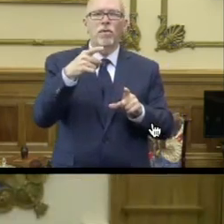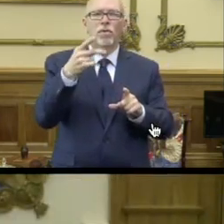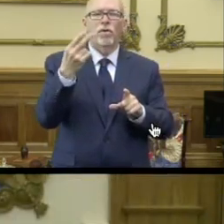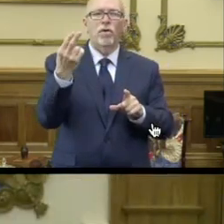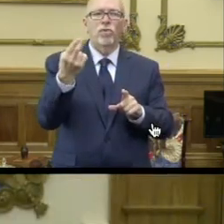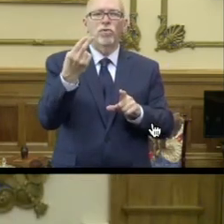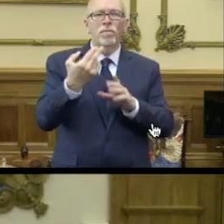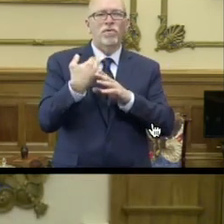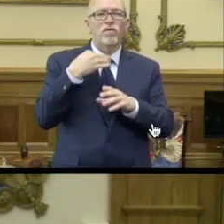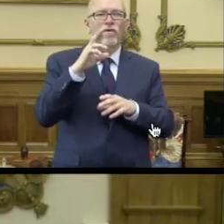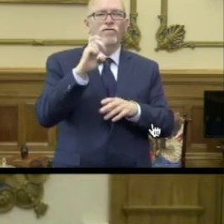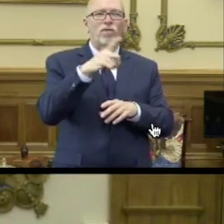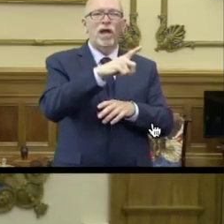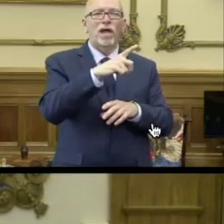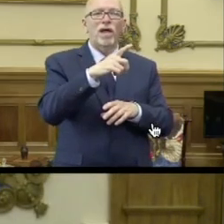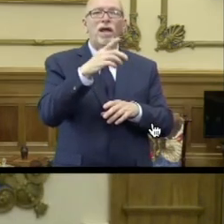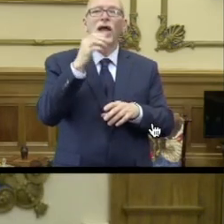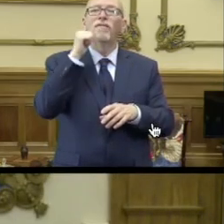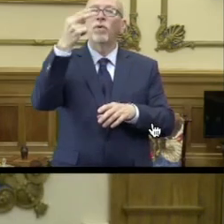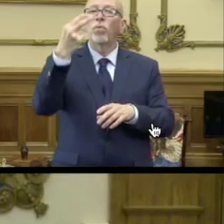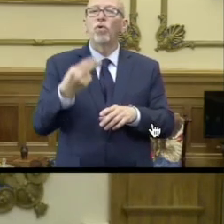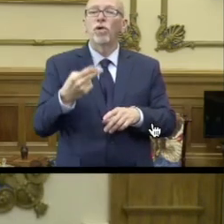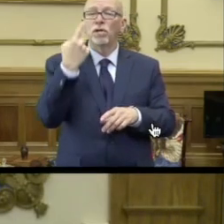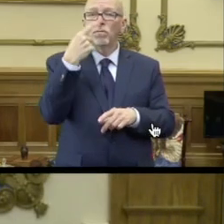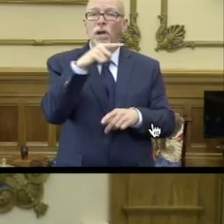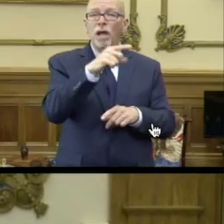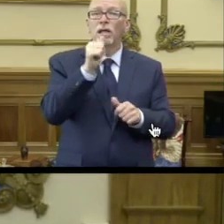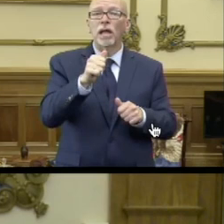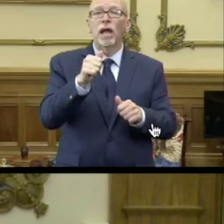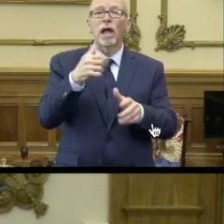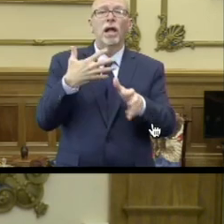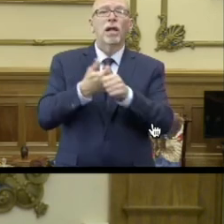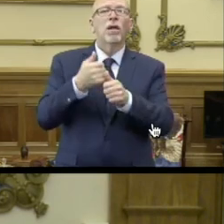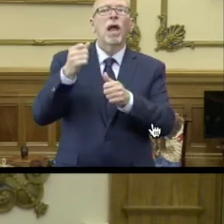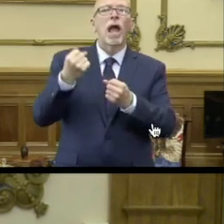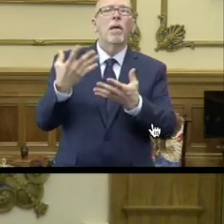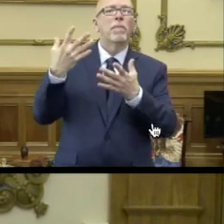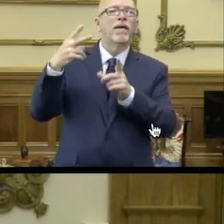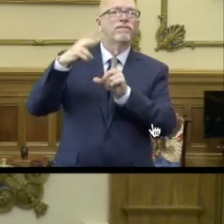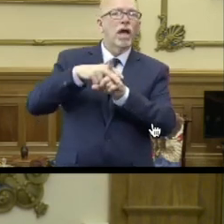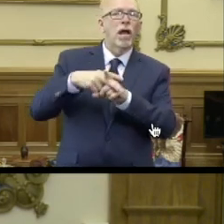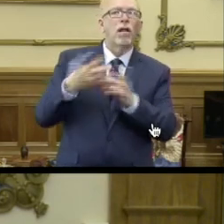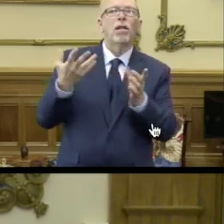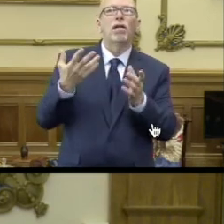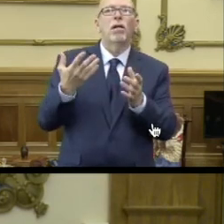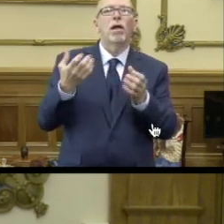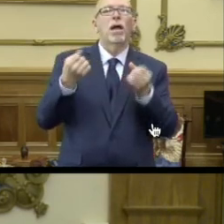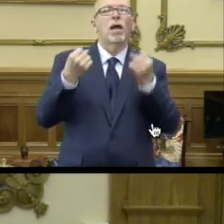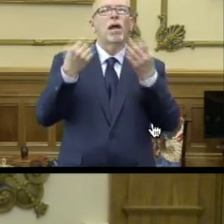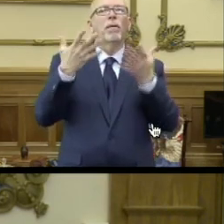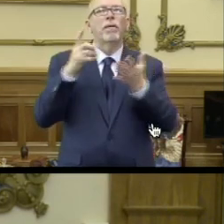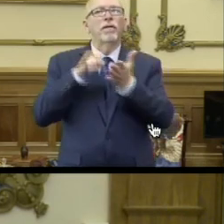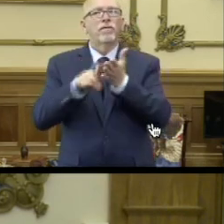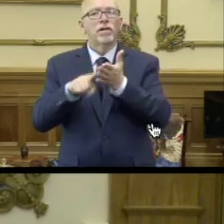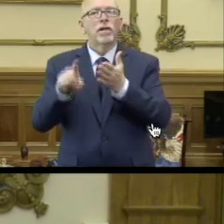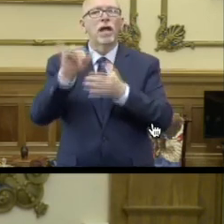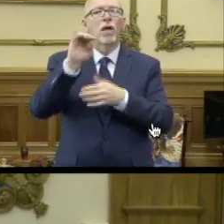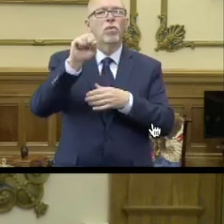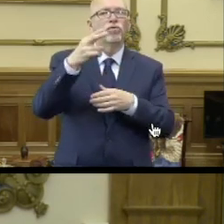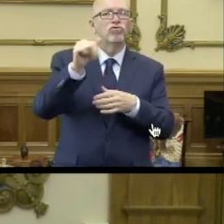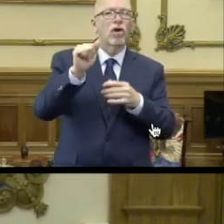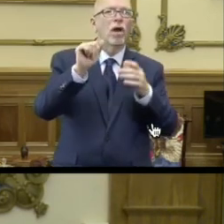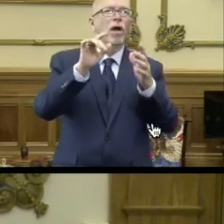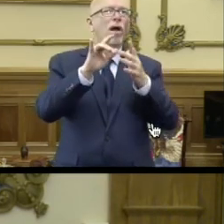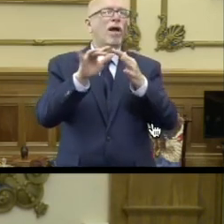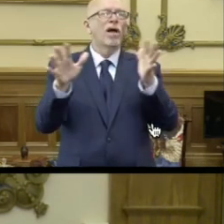Fred gives his report at DWD, just what's been filed in terms of how the PLA, how IOSHA, et cetera,